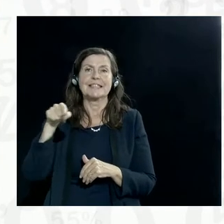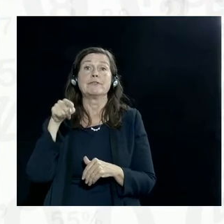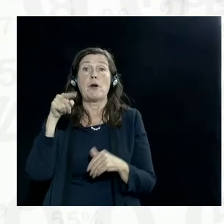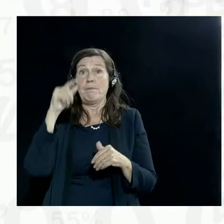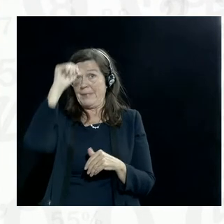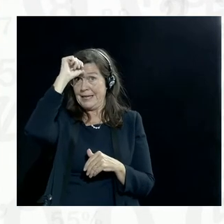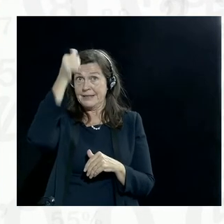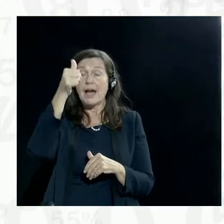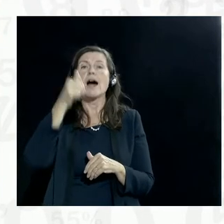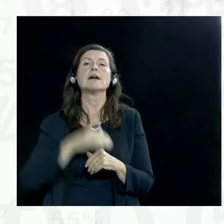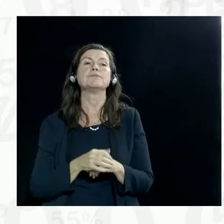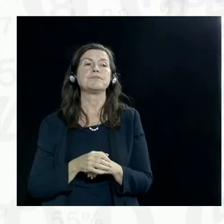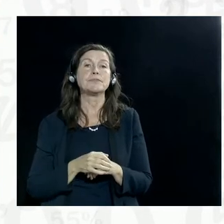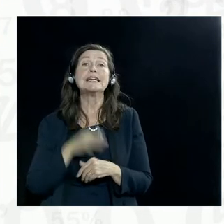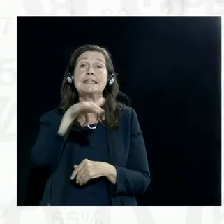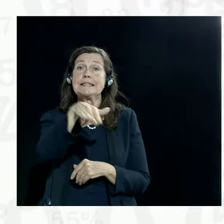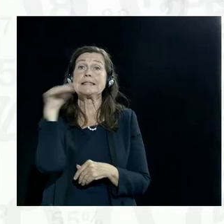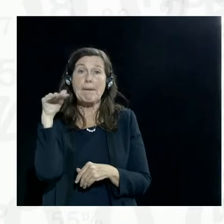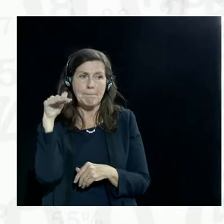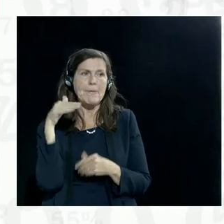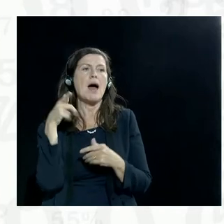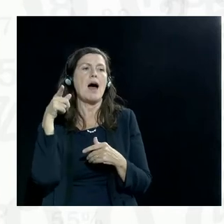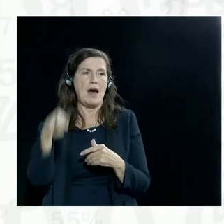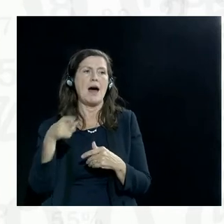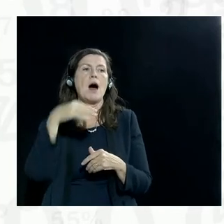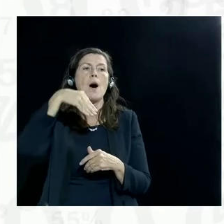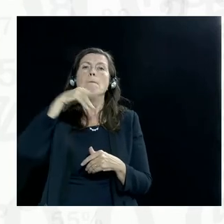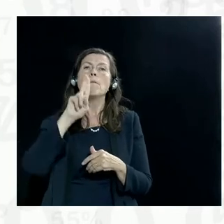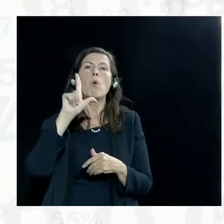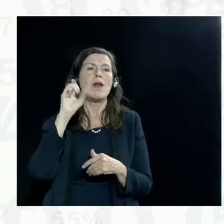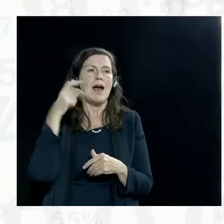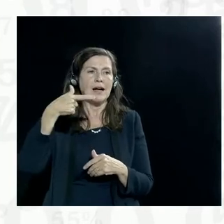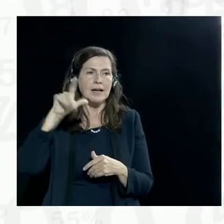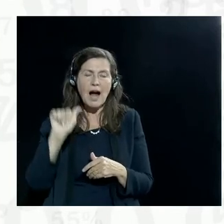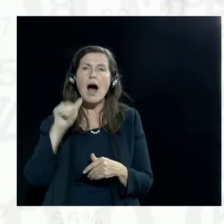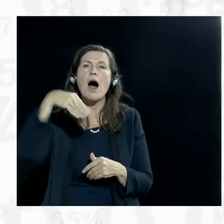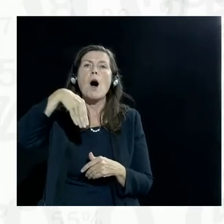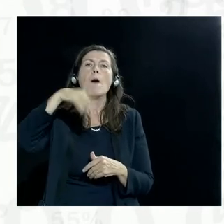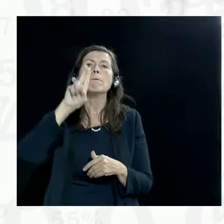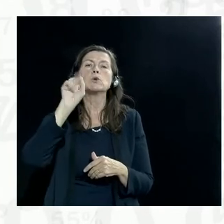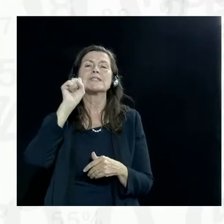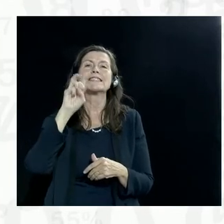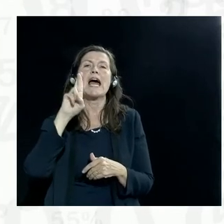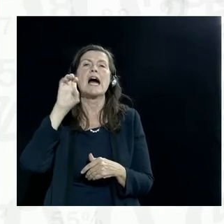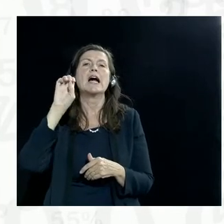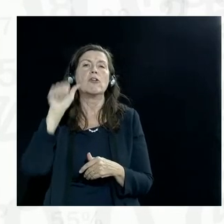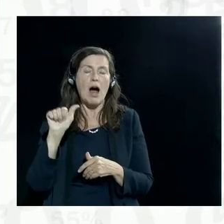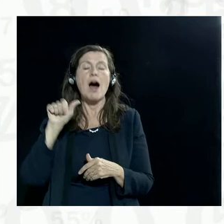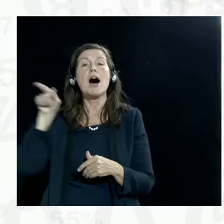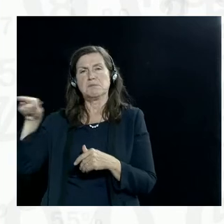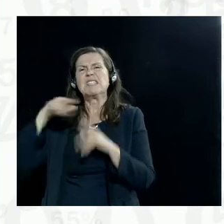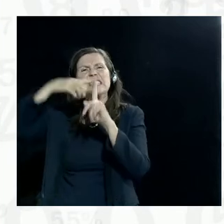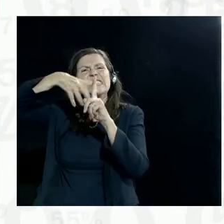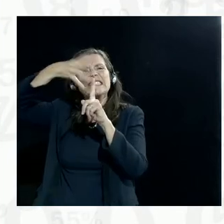we are joined by Molenga Musepa, the interim statistician general of the Zambia Statistics Agency. And